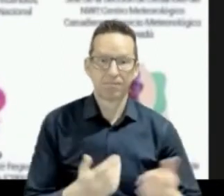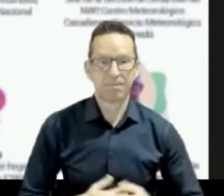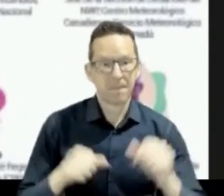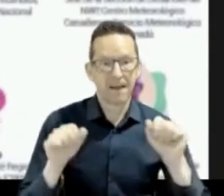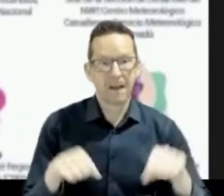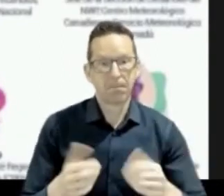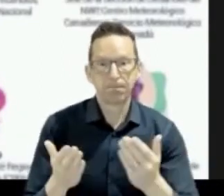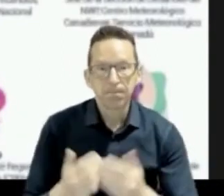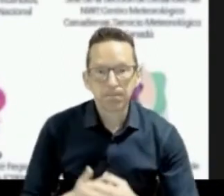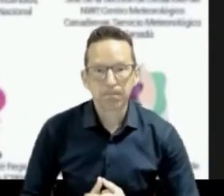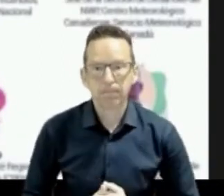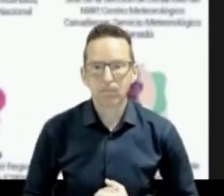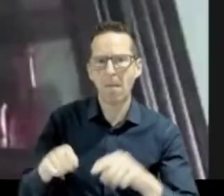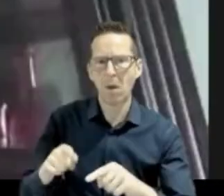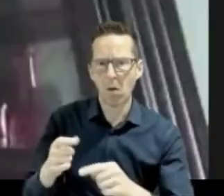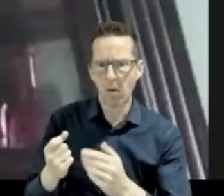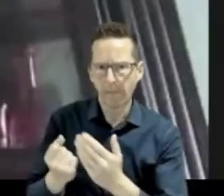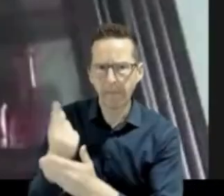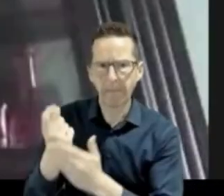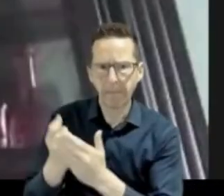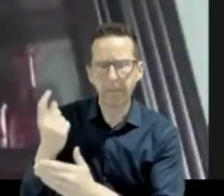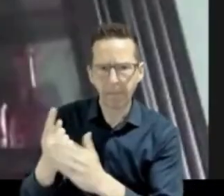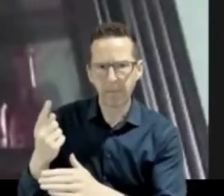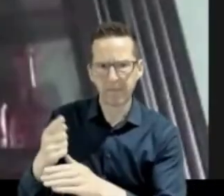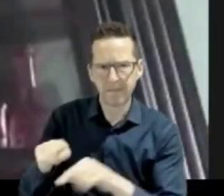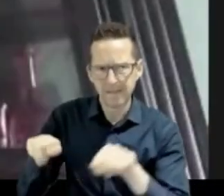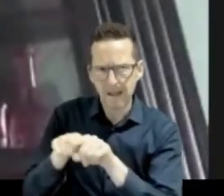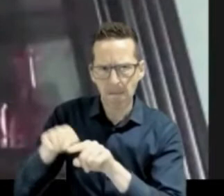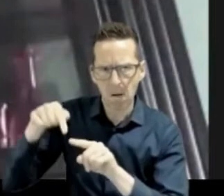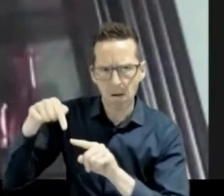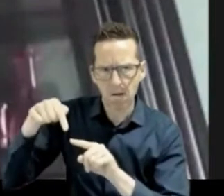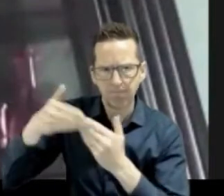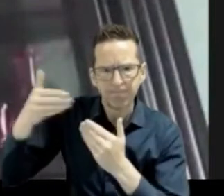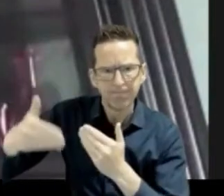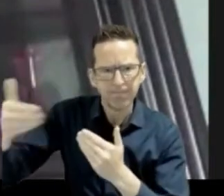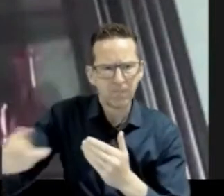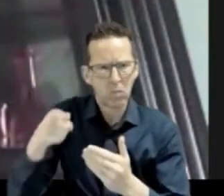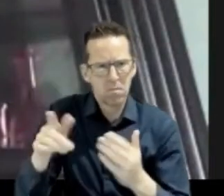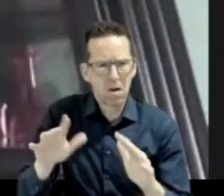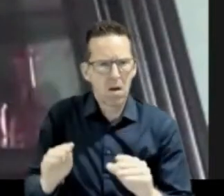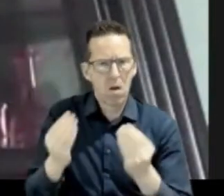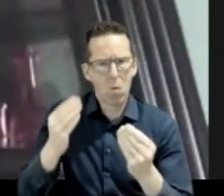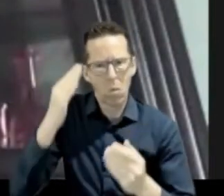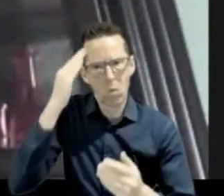The chance of recurrence, I think it's just based on historical fire data.